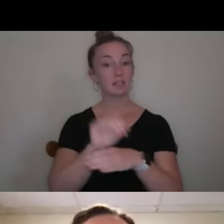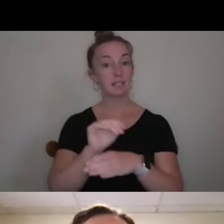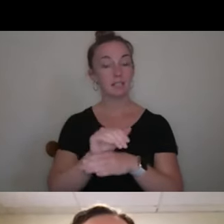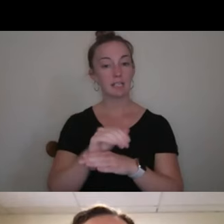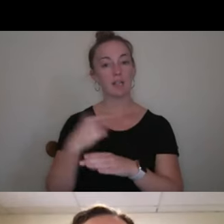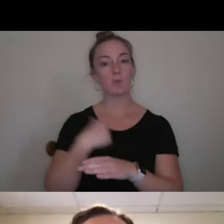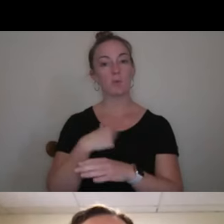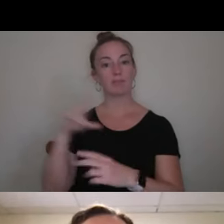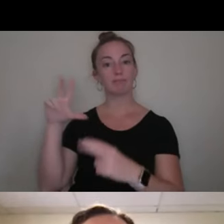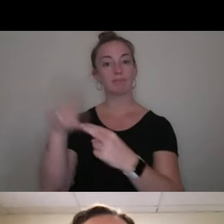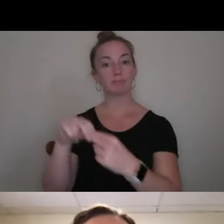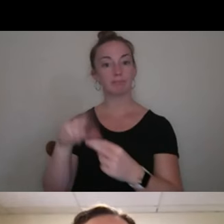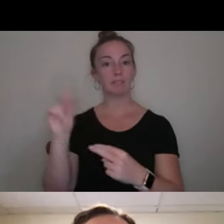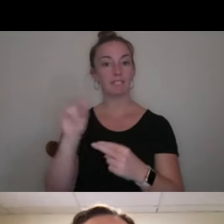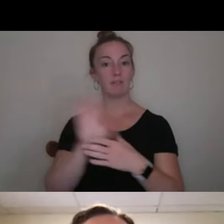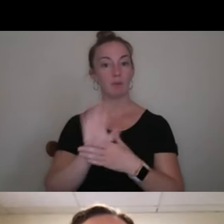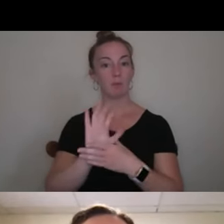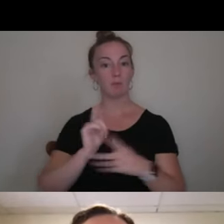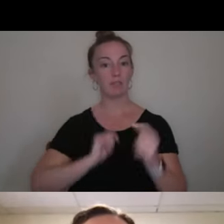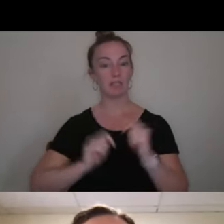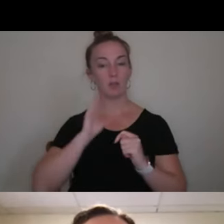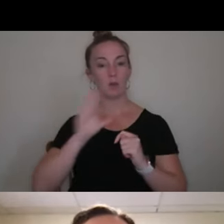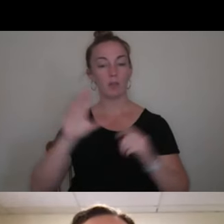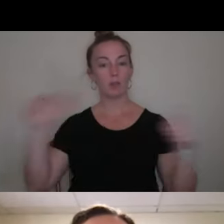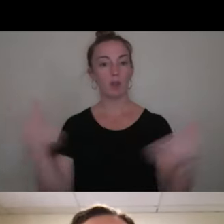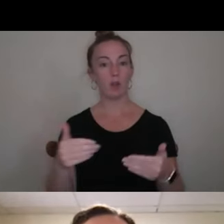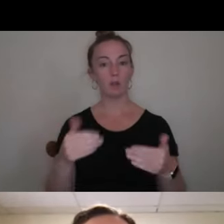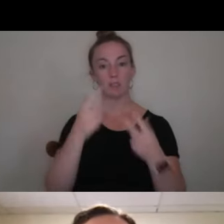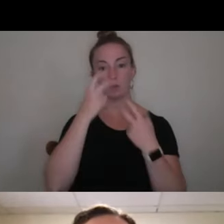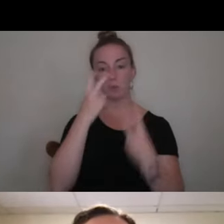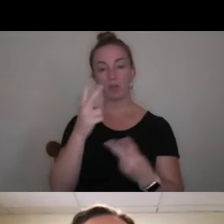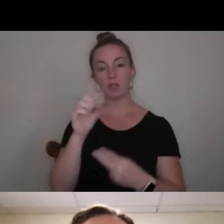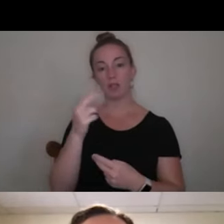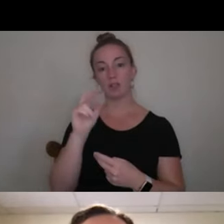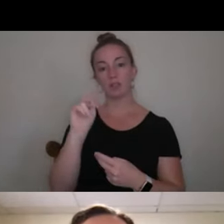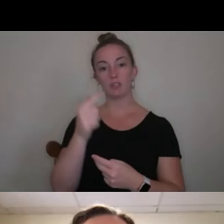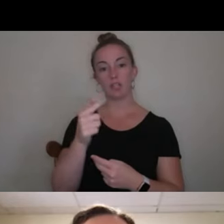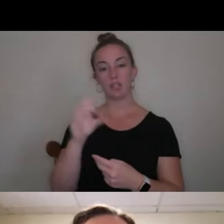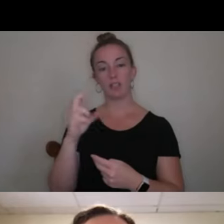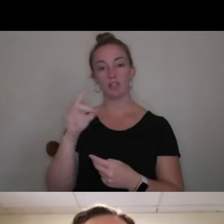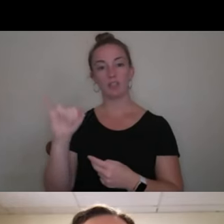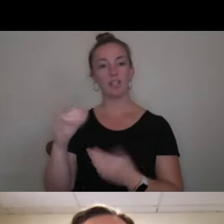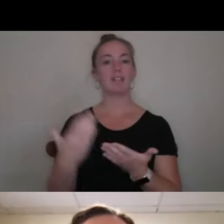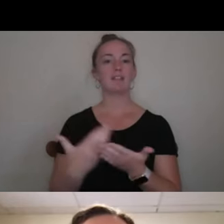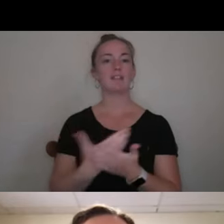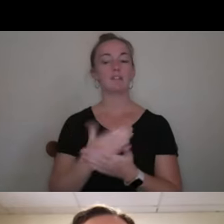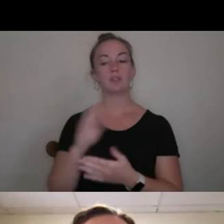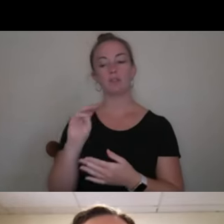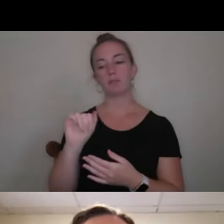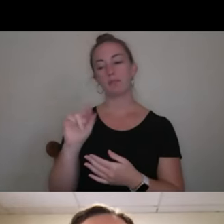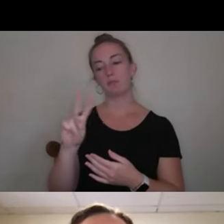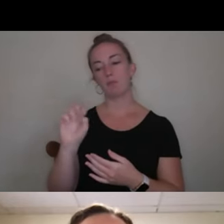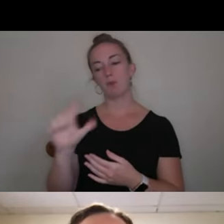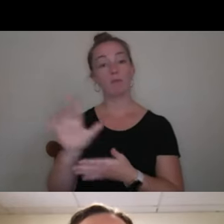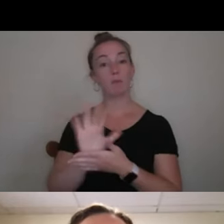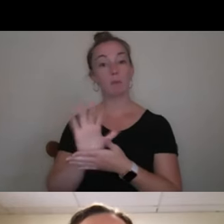the Danville movie theater and they're going to be hosting a viewing of Shang-Chi, the new Marvel movie. So that's pretty exciting. I heard